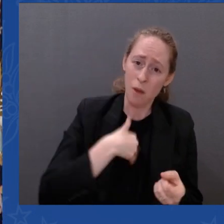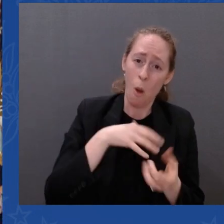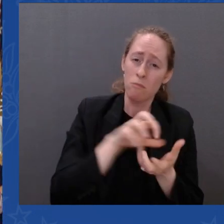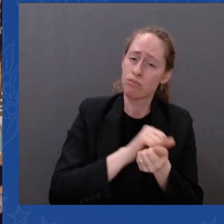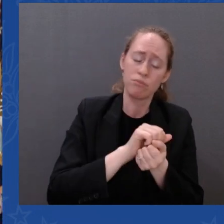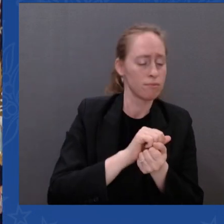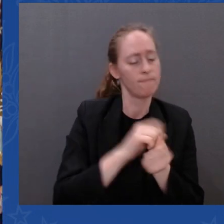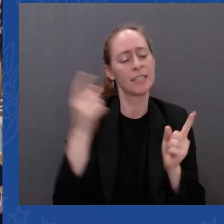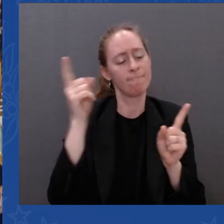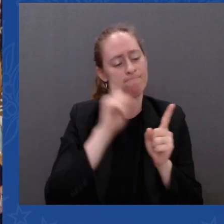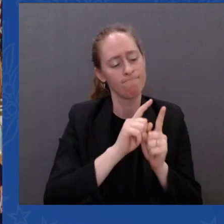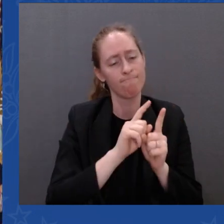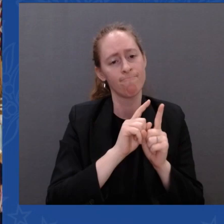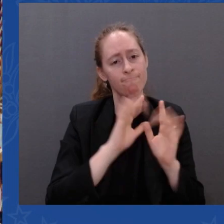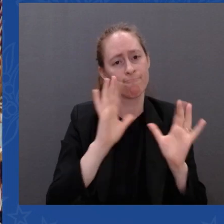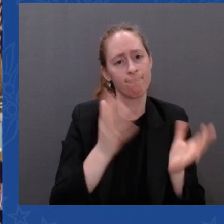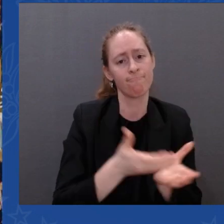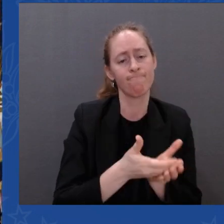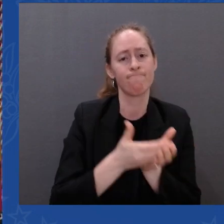God love you.